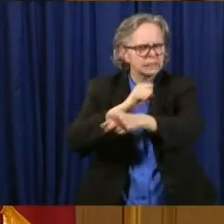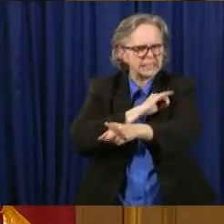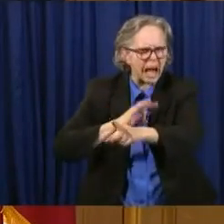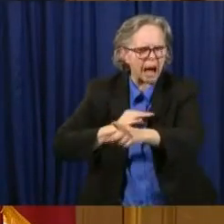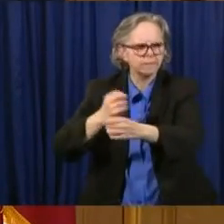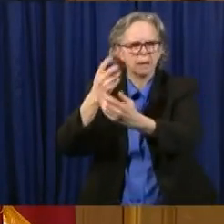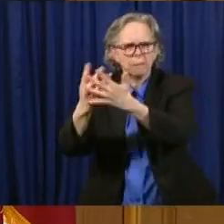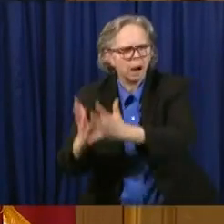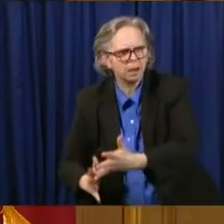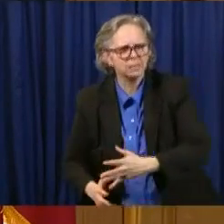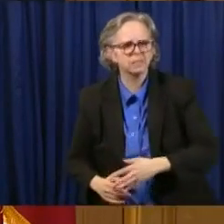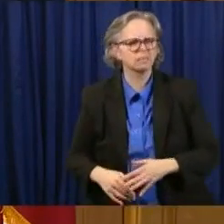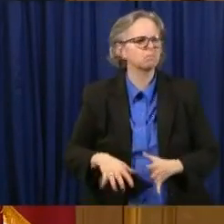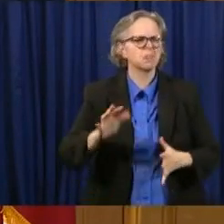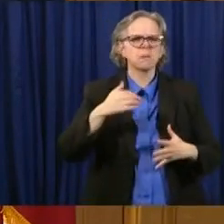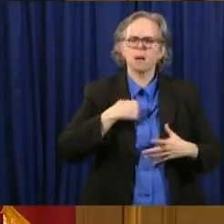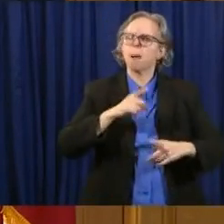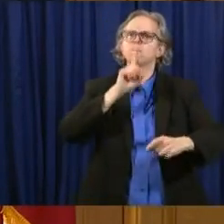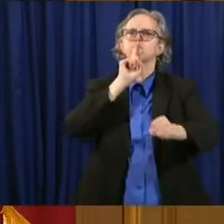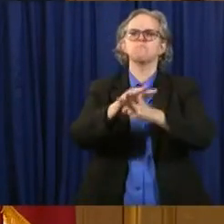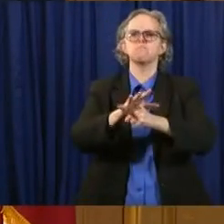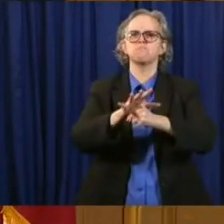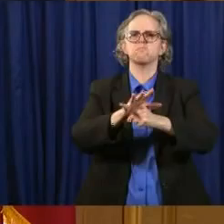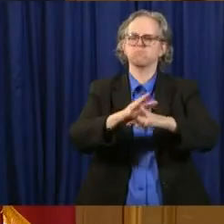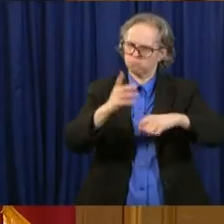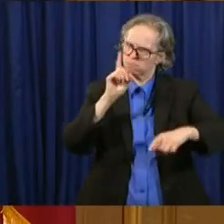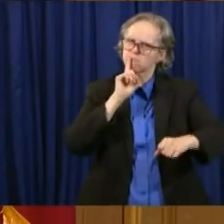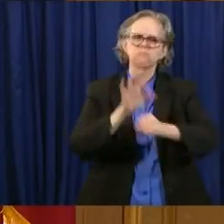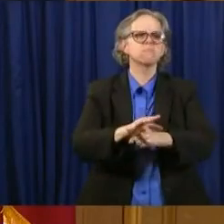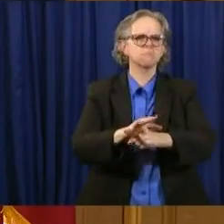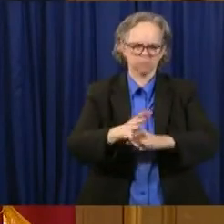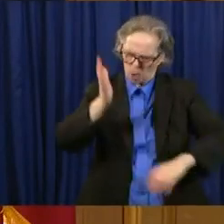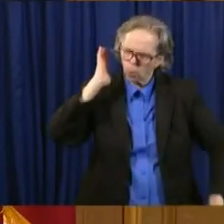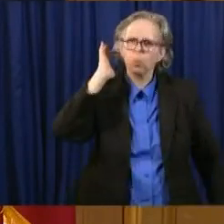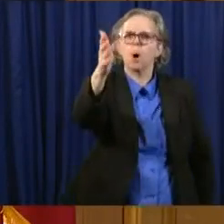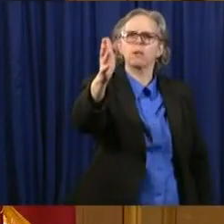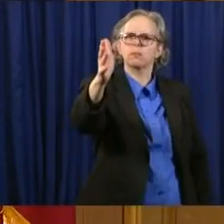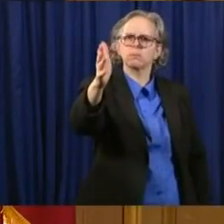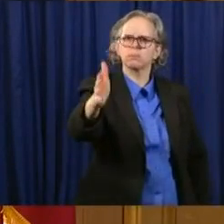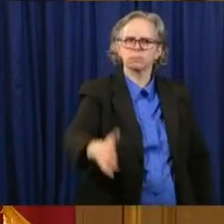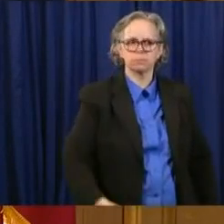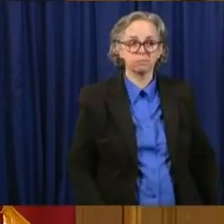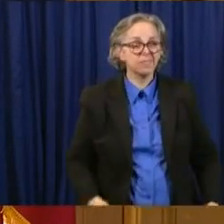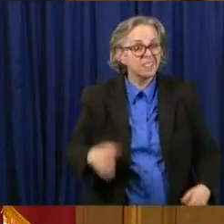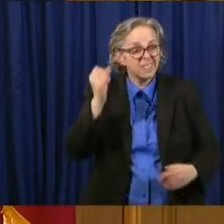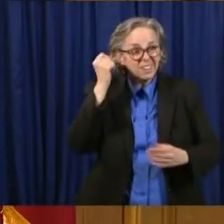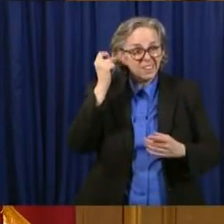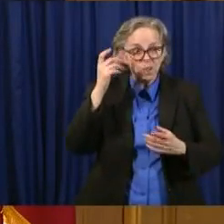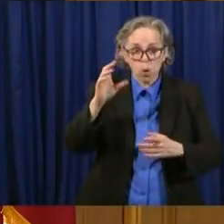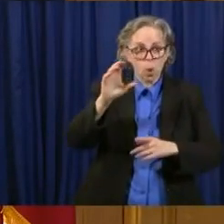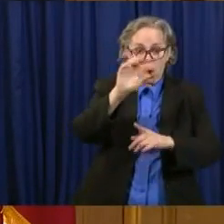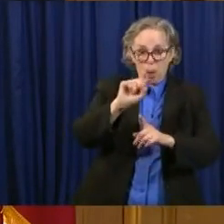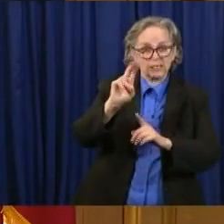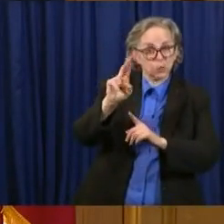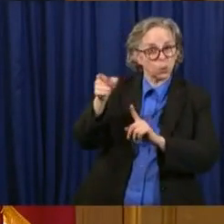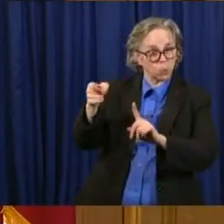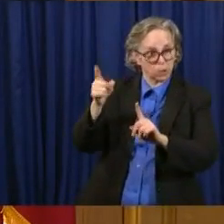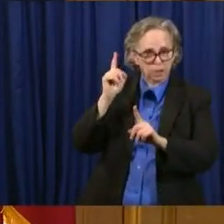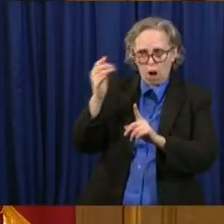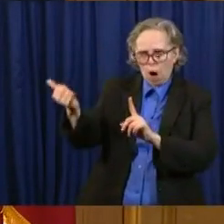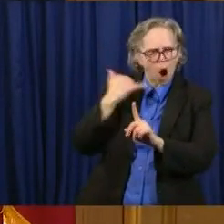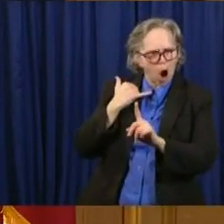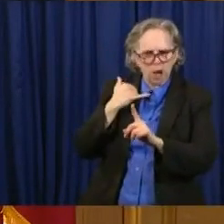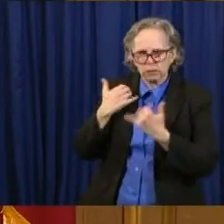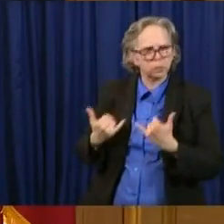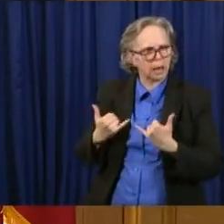word, we're going to, we're going to do that. We also, as I said, had Ohio State on the phone today. And they have committed to do everything